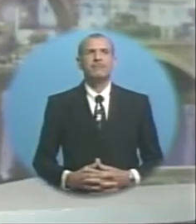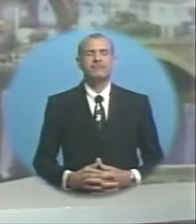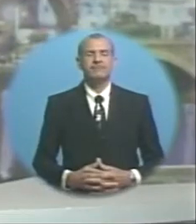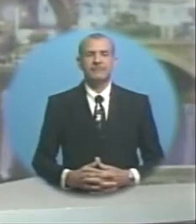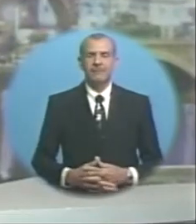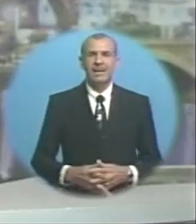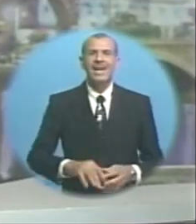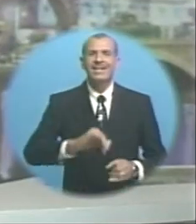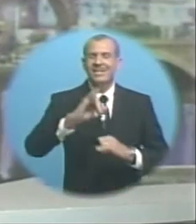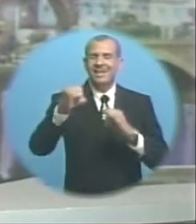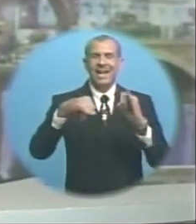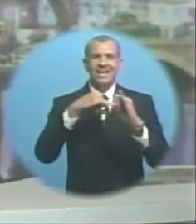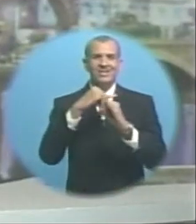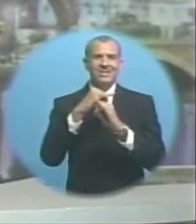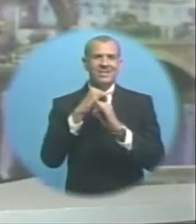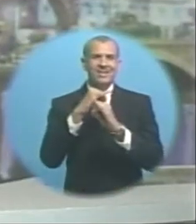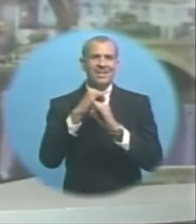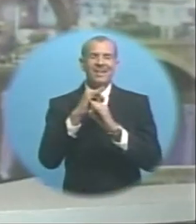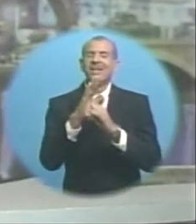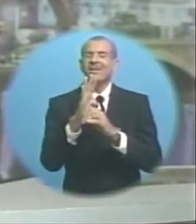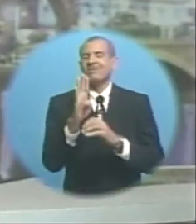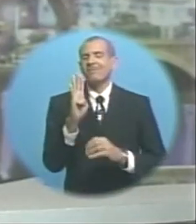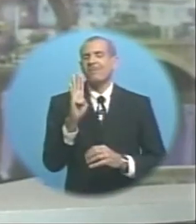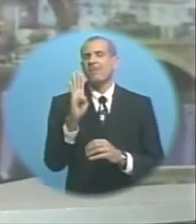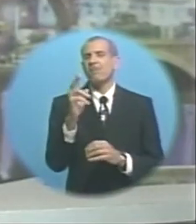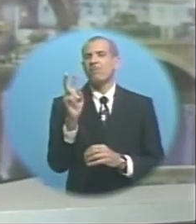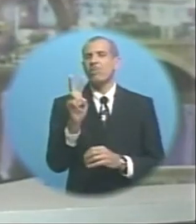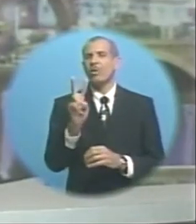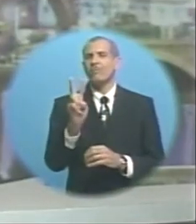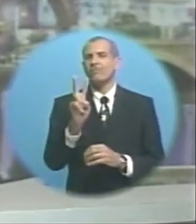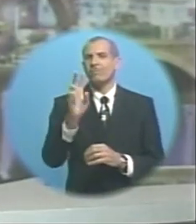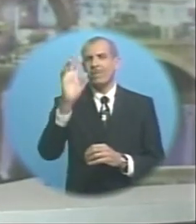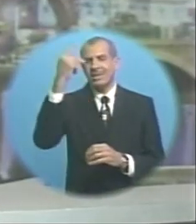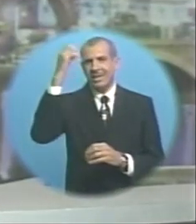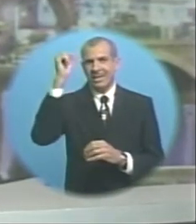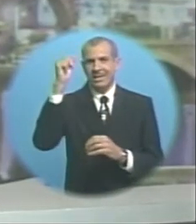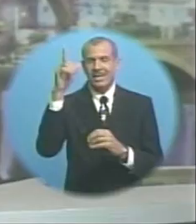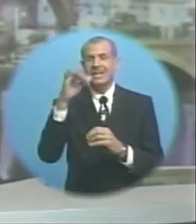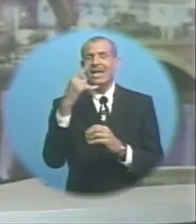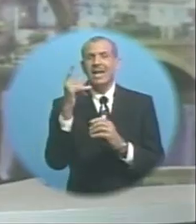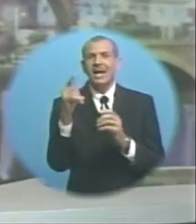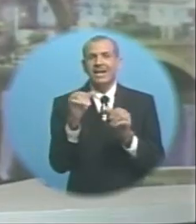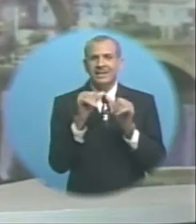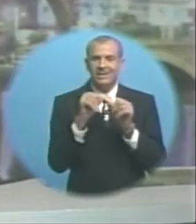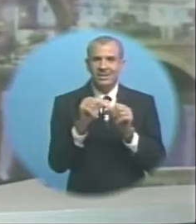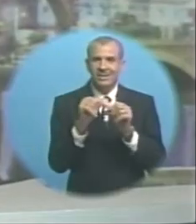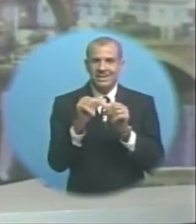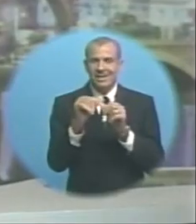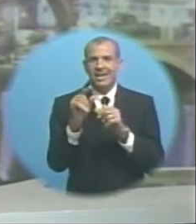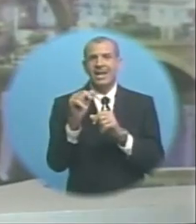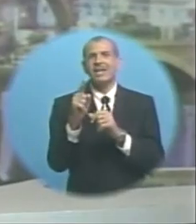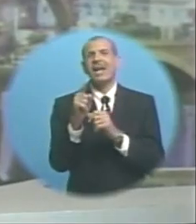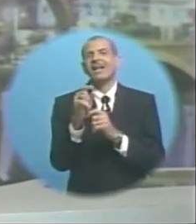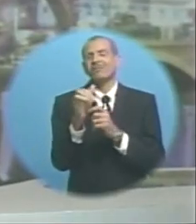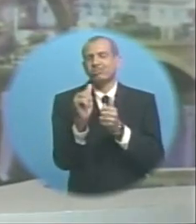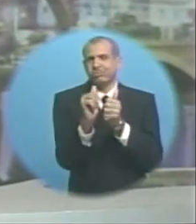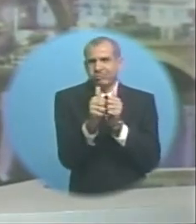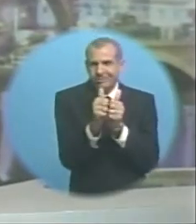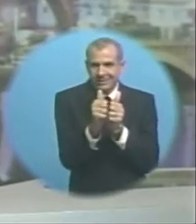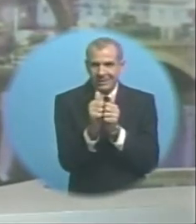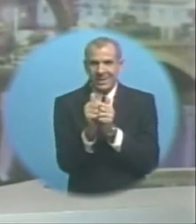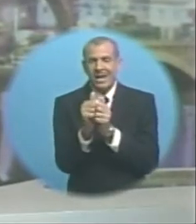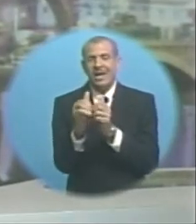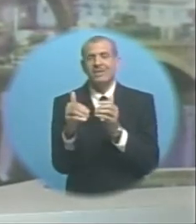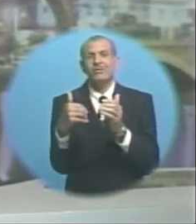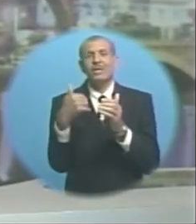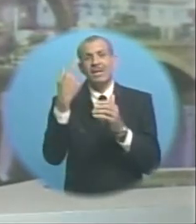On the international scene now Both U.S. candidates are continuing last lap campaigns In battleground states in the lead up